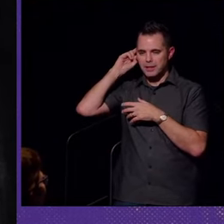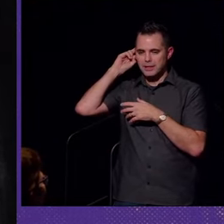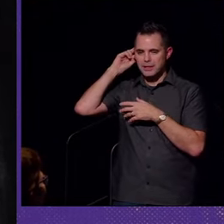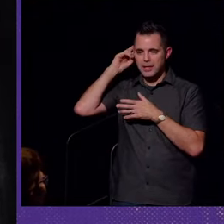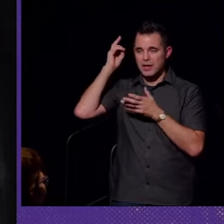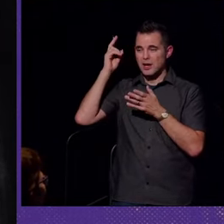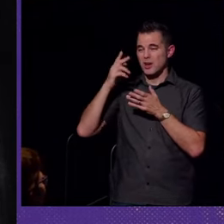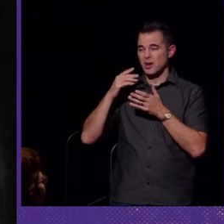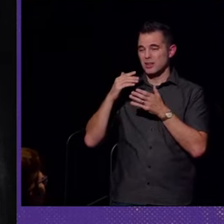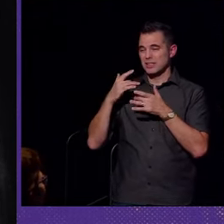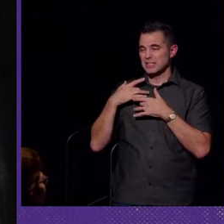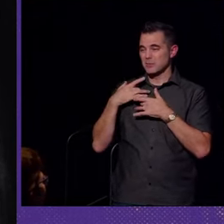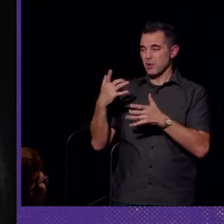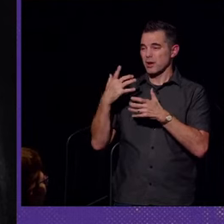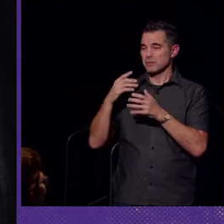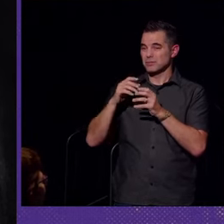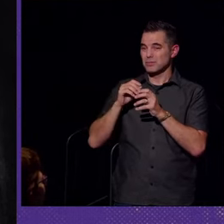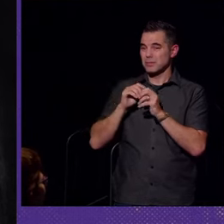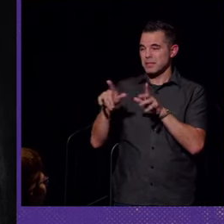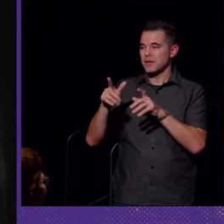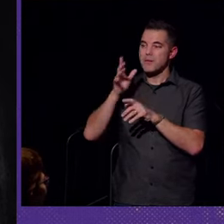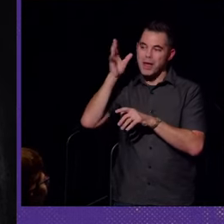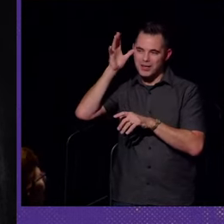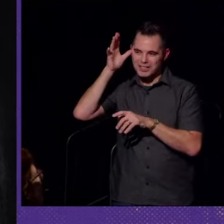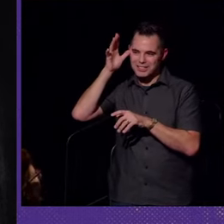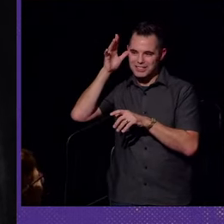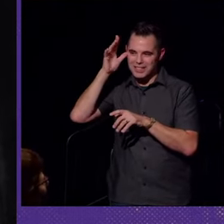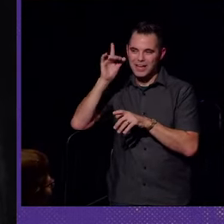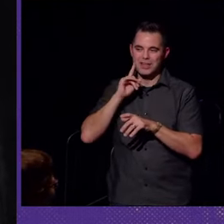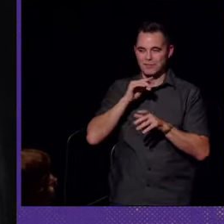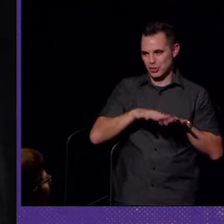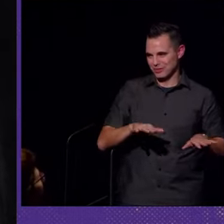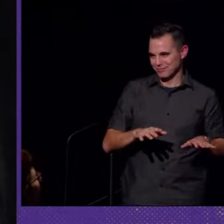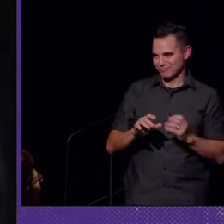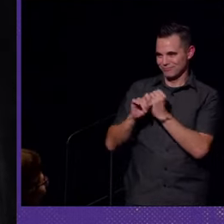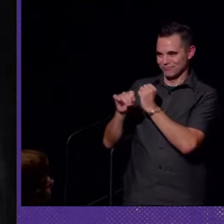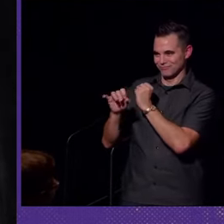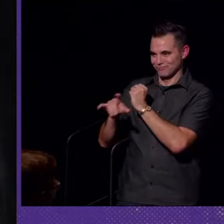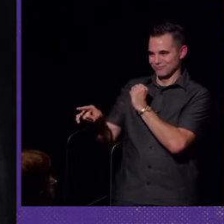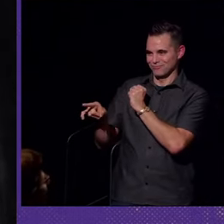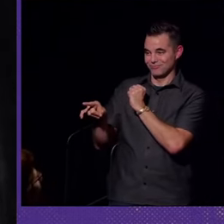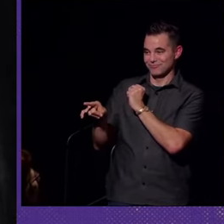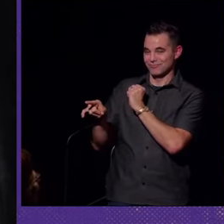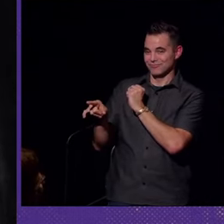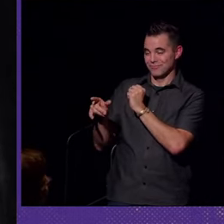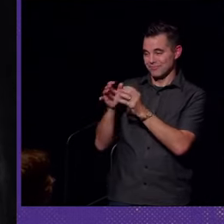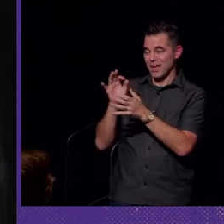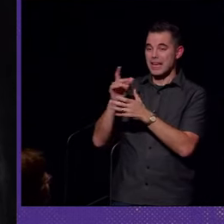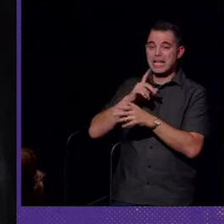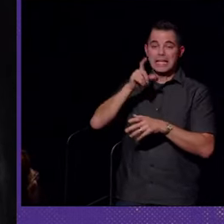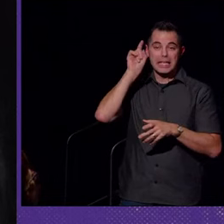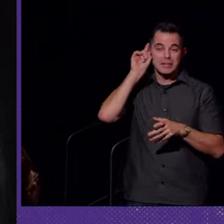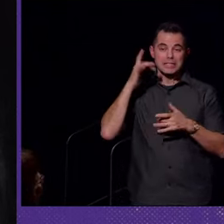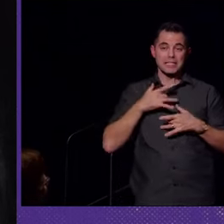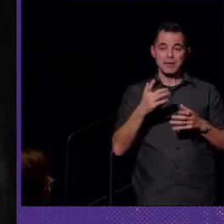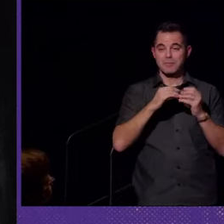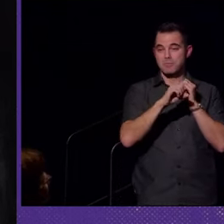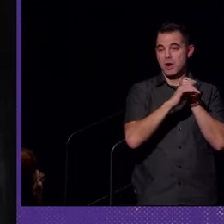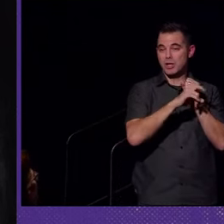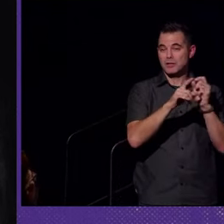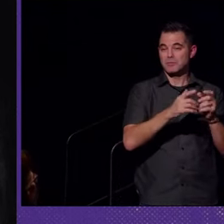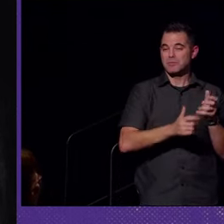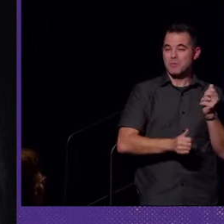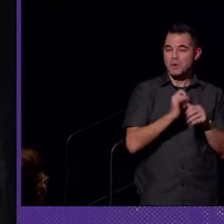predominantly tend to be marketed to parents of deaf children. And hearing aids tend to be marketed